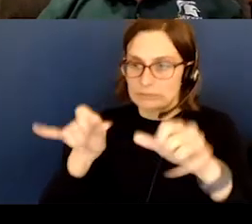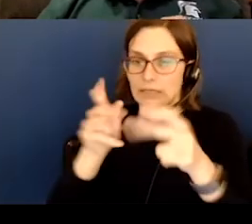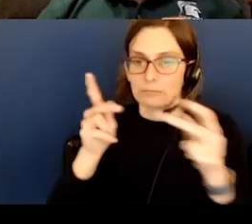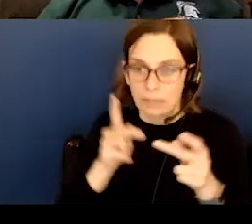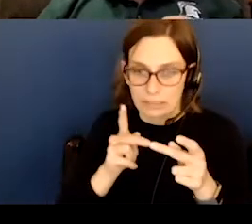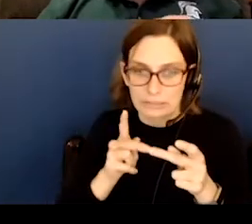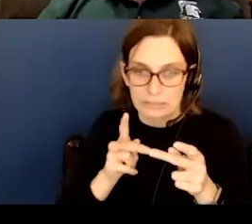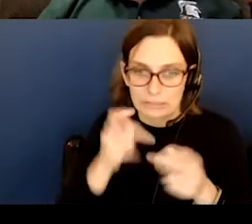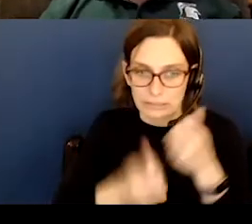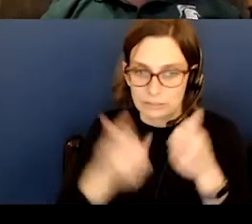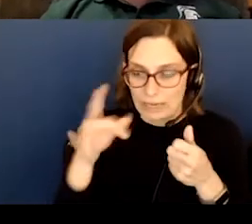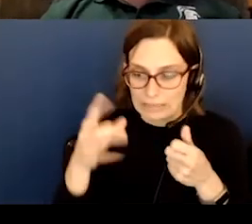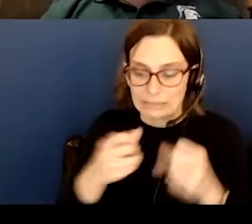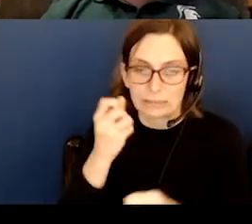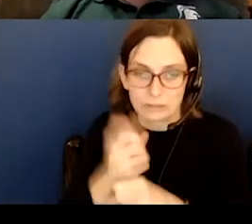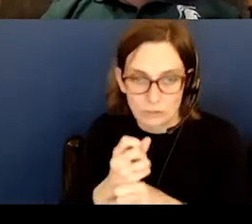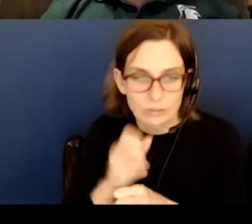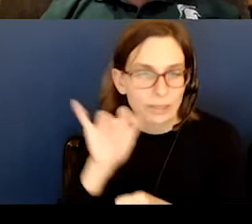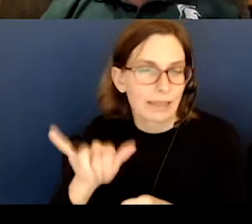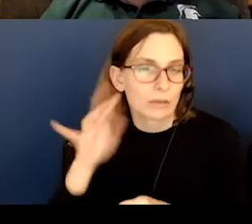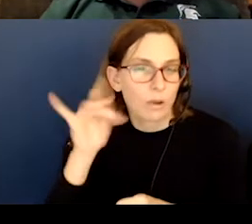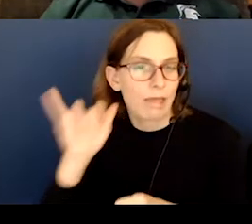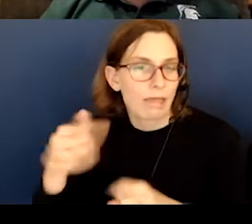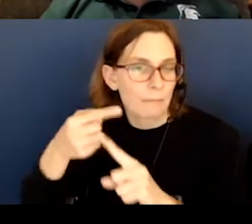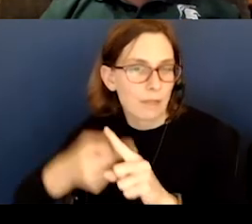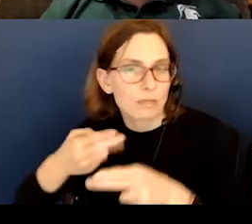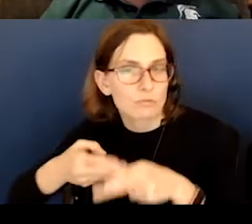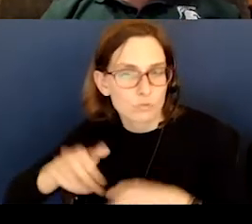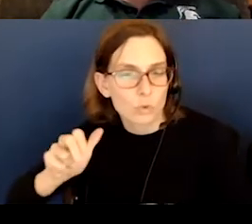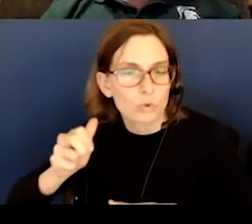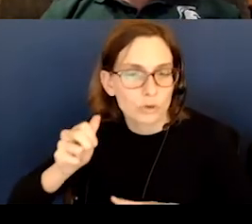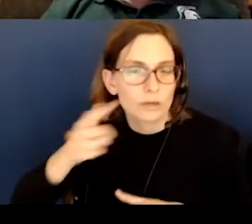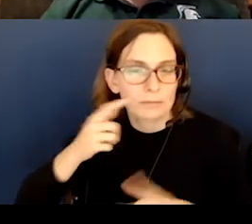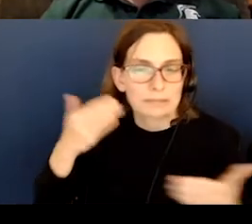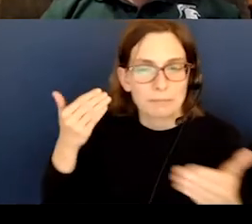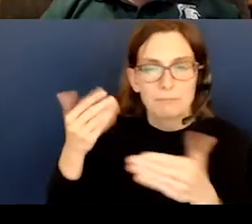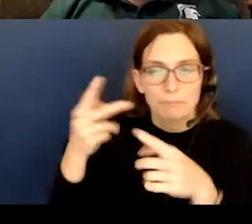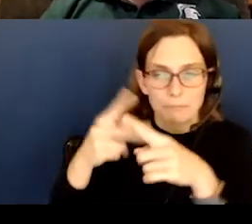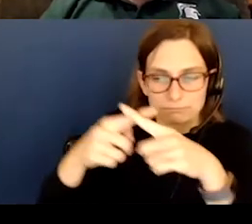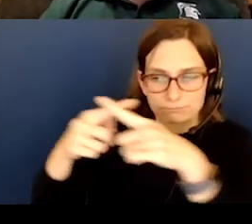that's why it's a little shorter because it comes back to a closer spot.